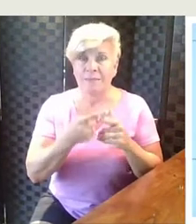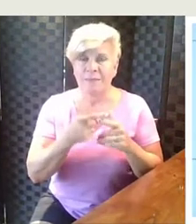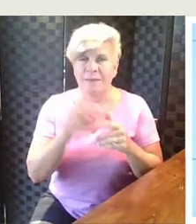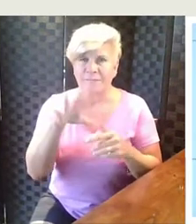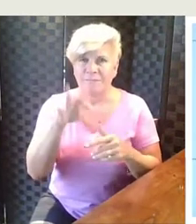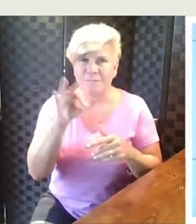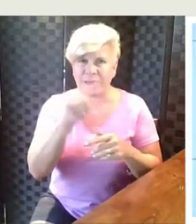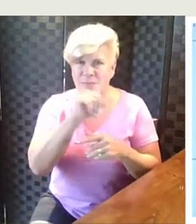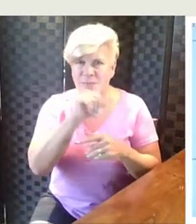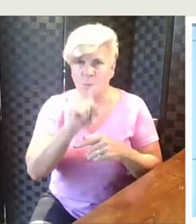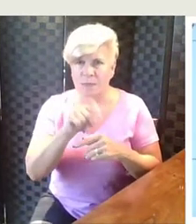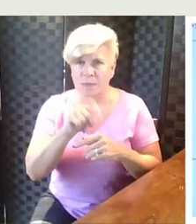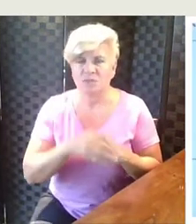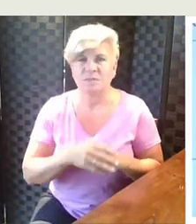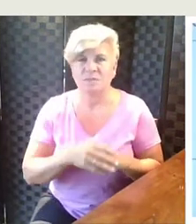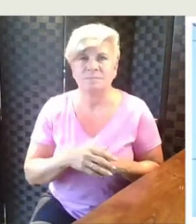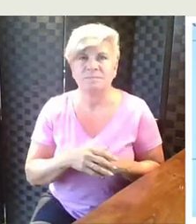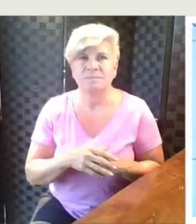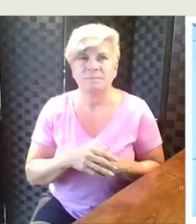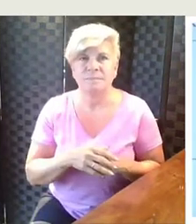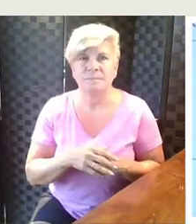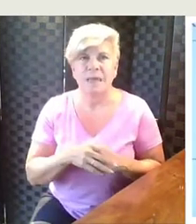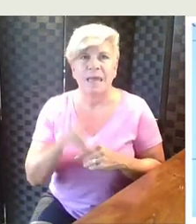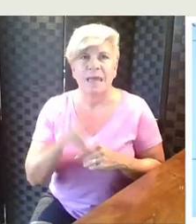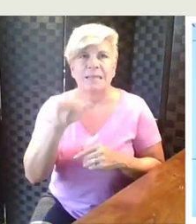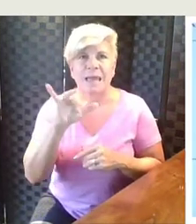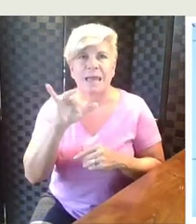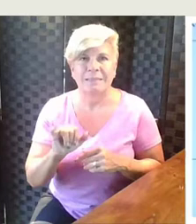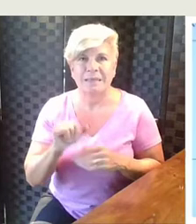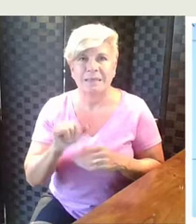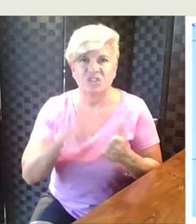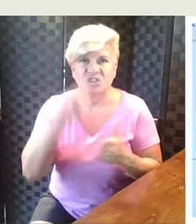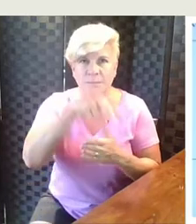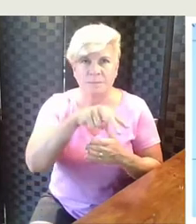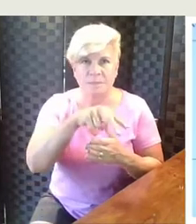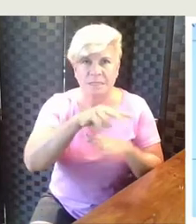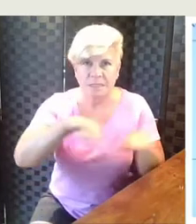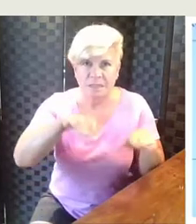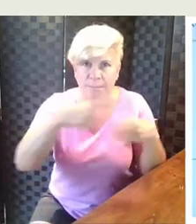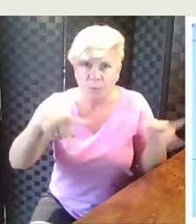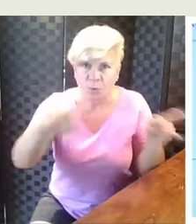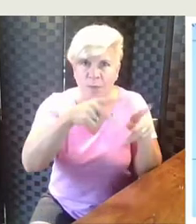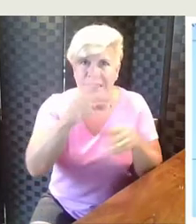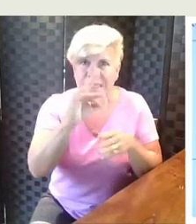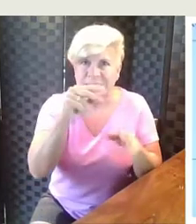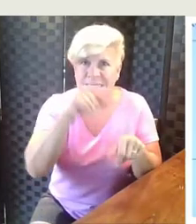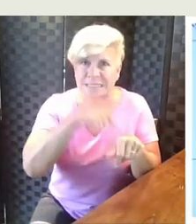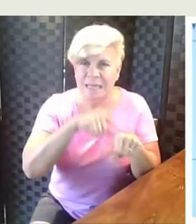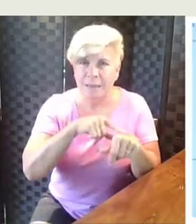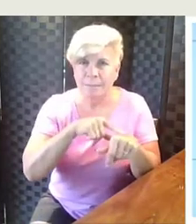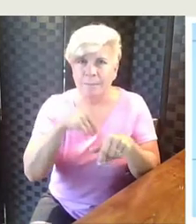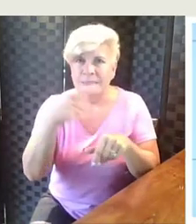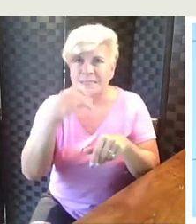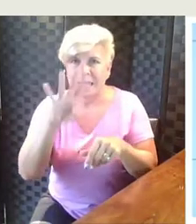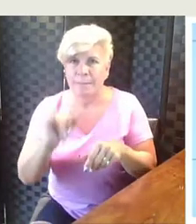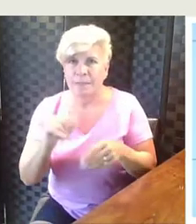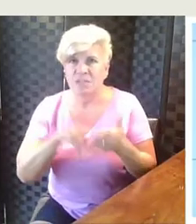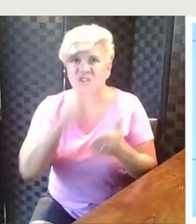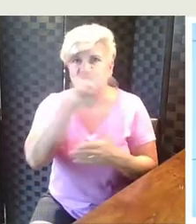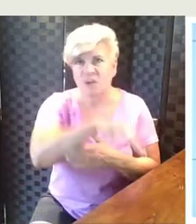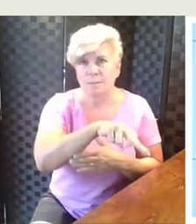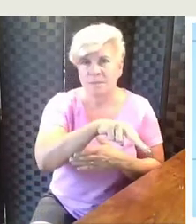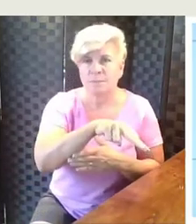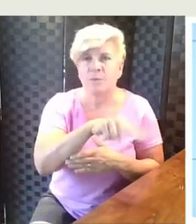you to find that question they're asking. Kylie jumped into the pool eighteen times, while Gabby only jumped into the pool